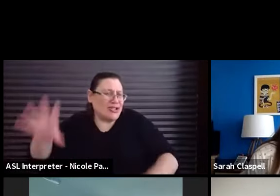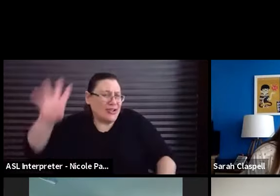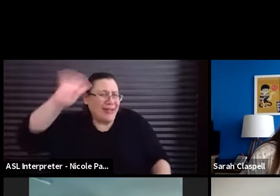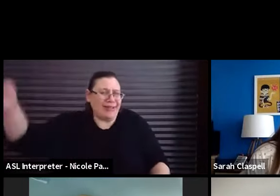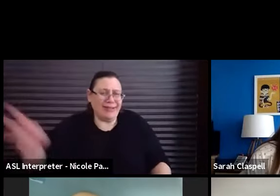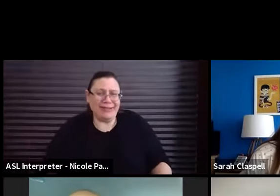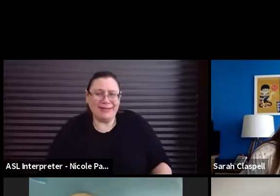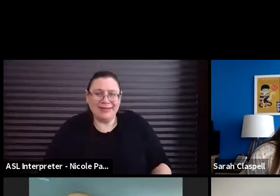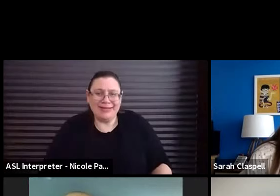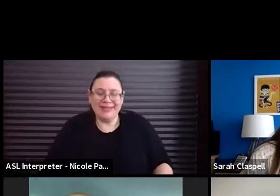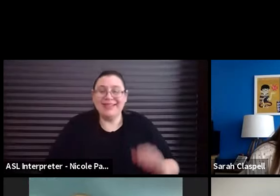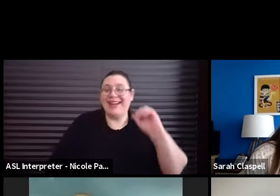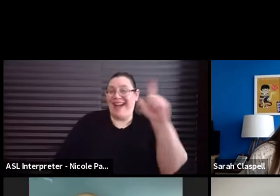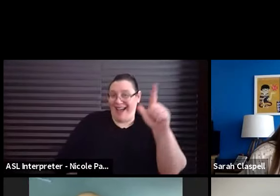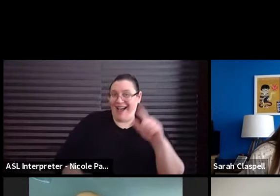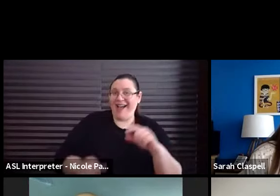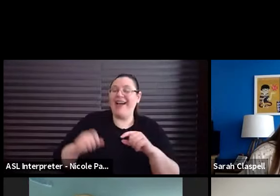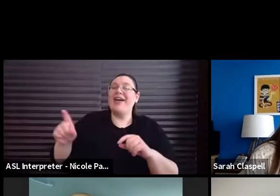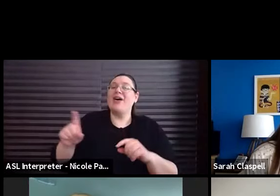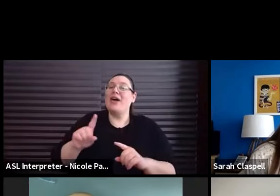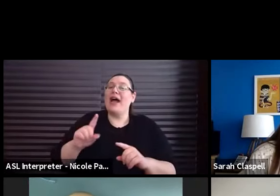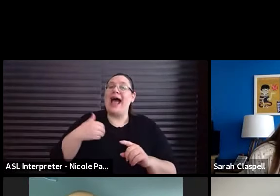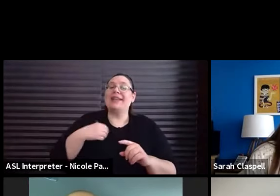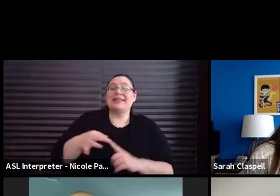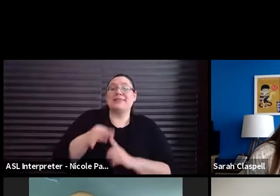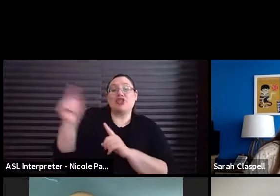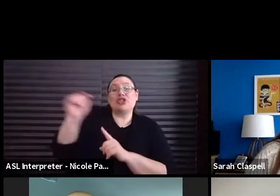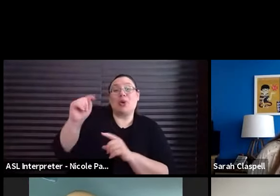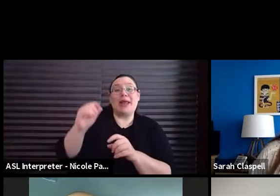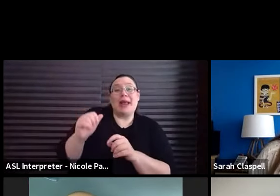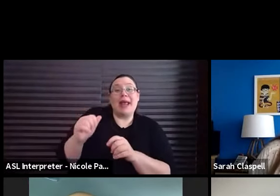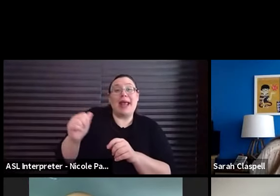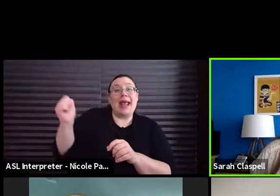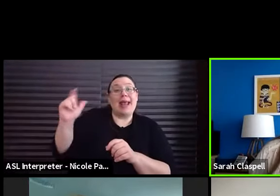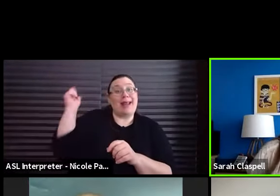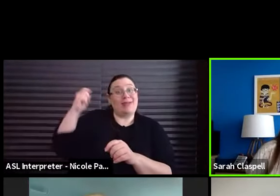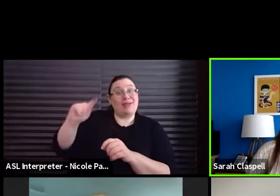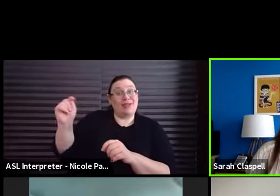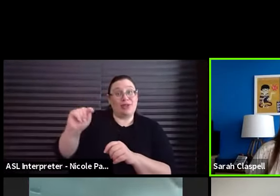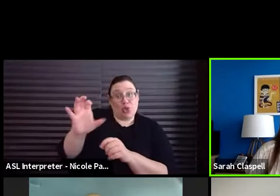Brent ordered a specialist toilet in his bathroom. So the water spins the other way.